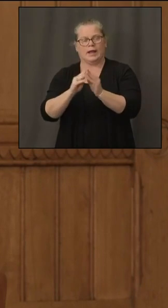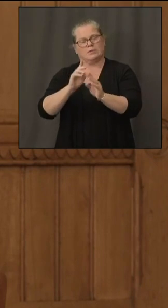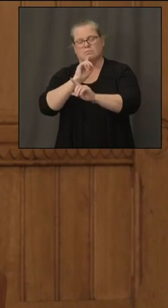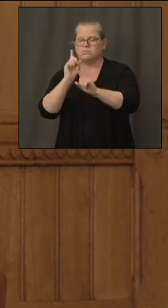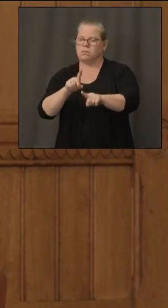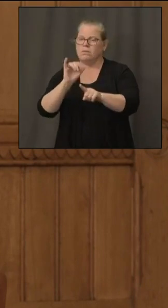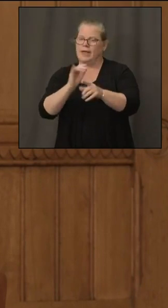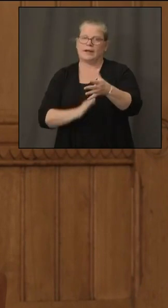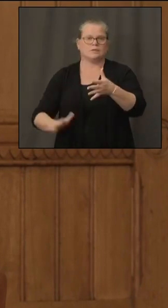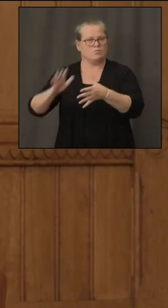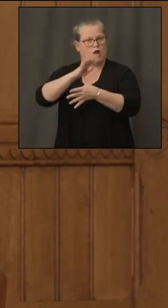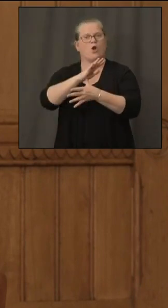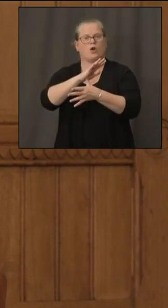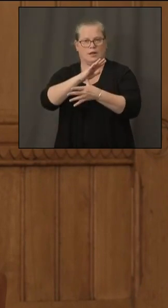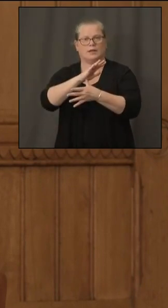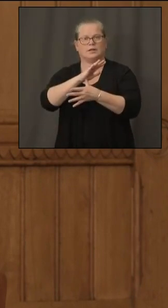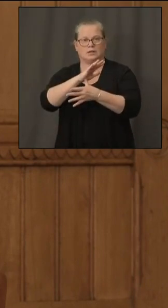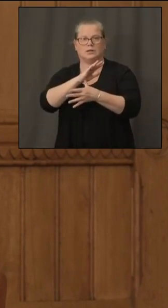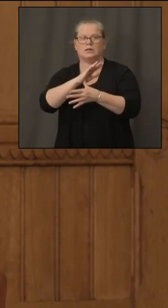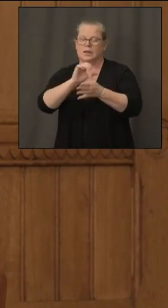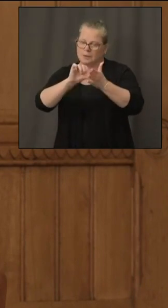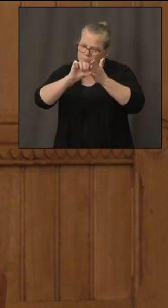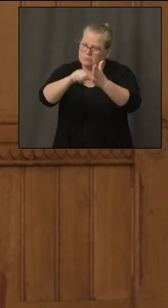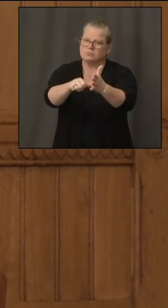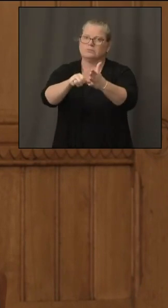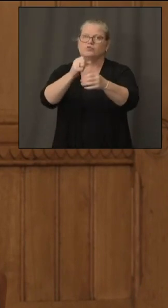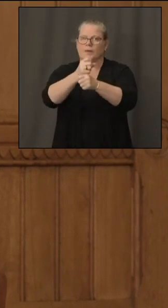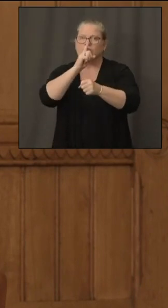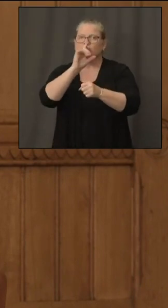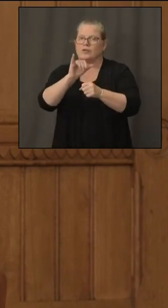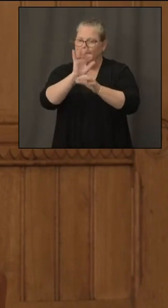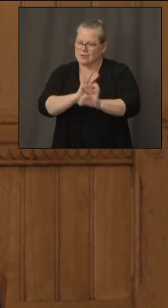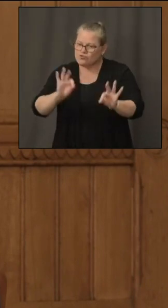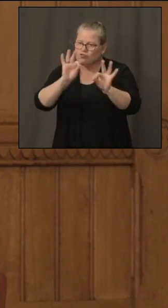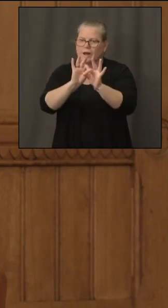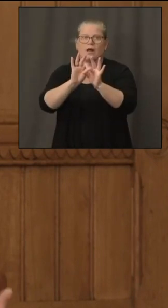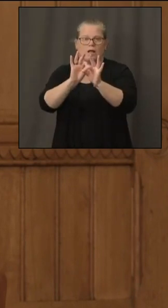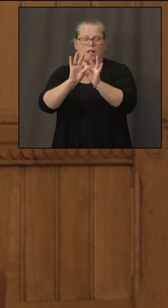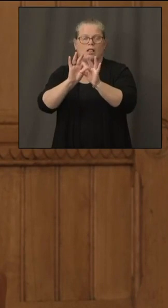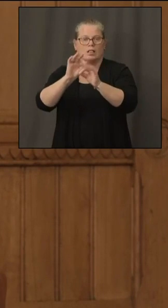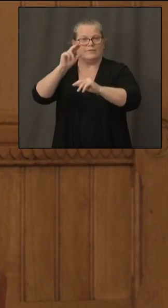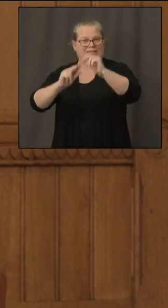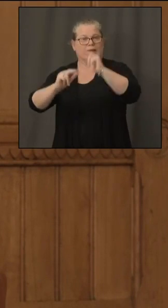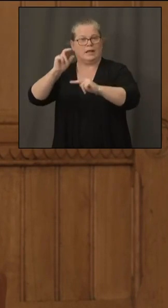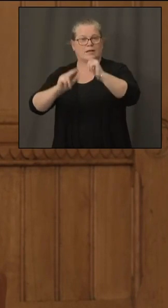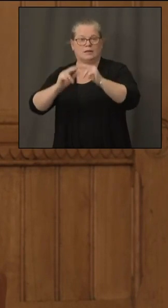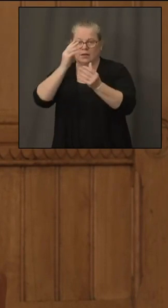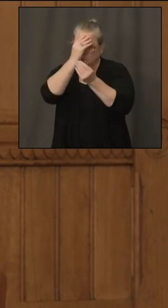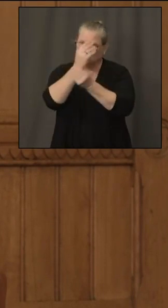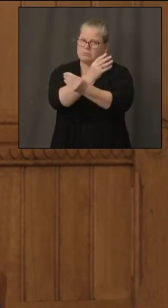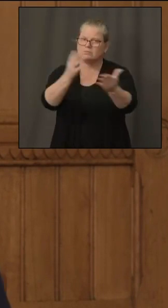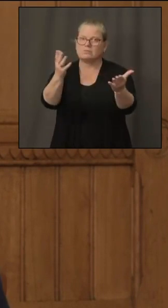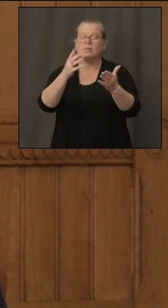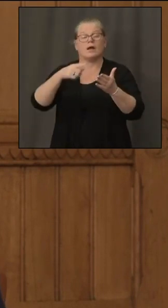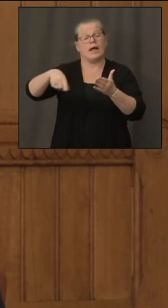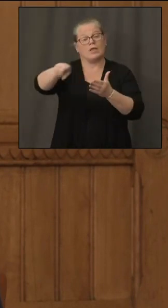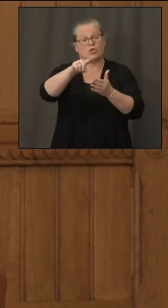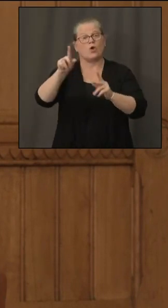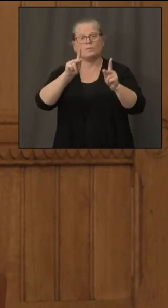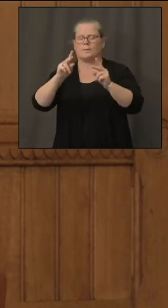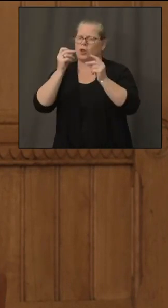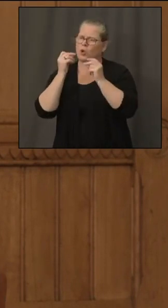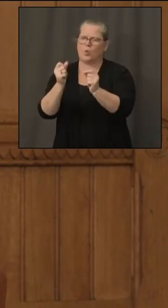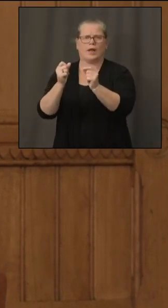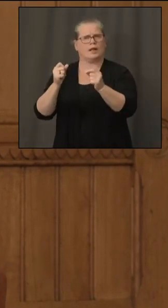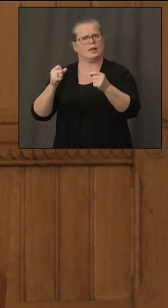the he and the chairman have been driving is to ensure that critical facility information is identified that utility uh folks are connected